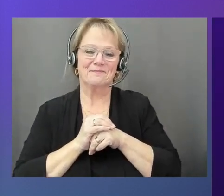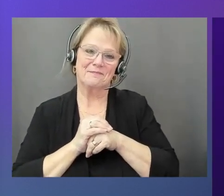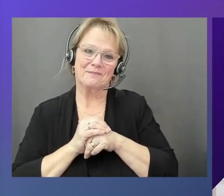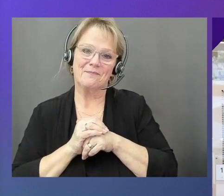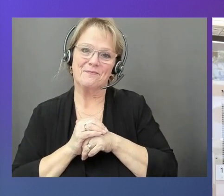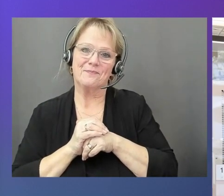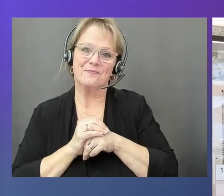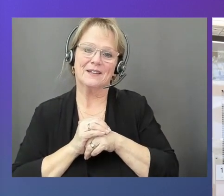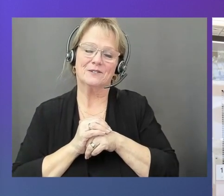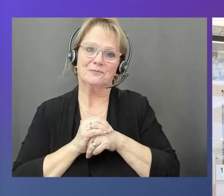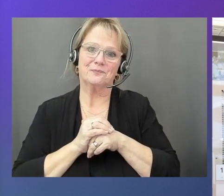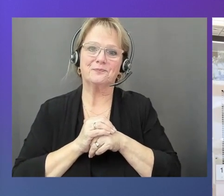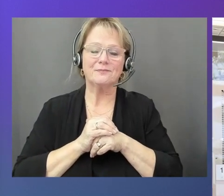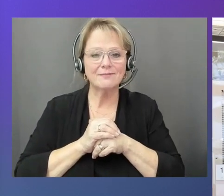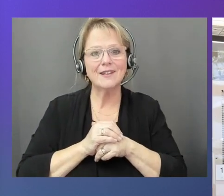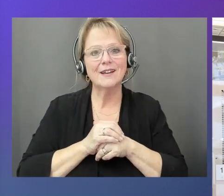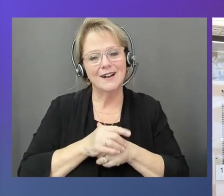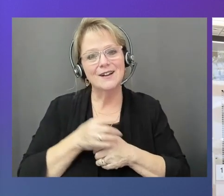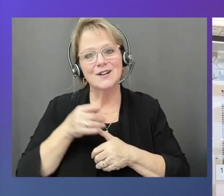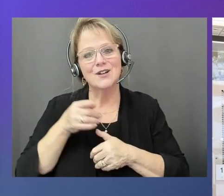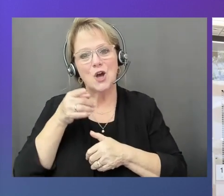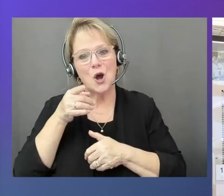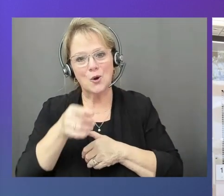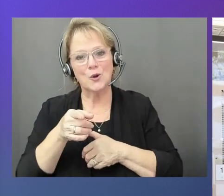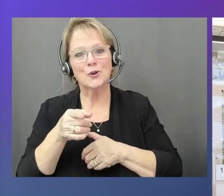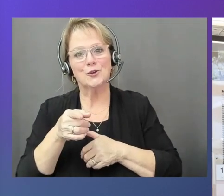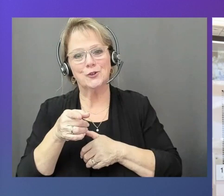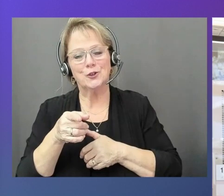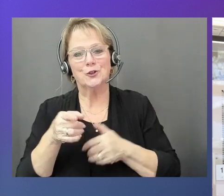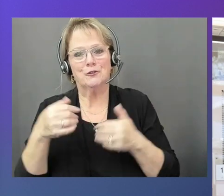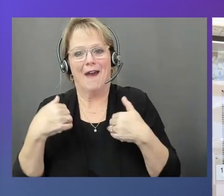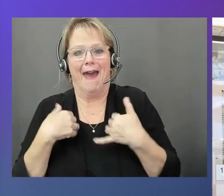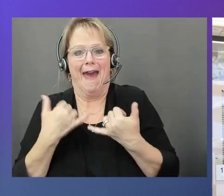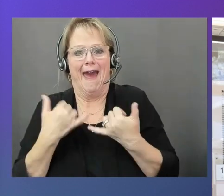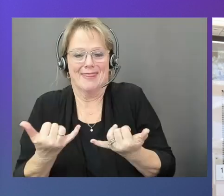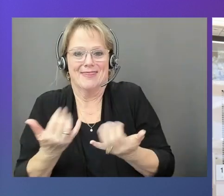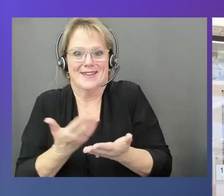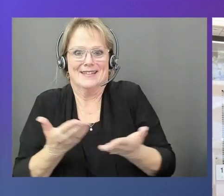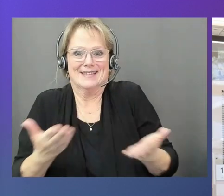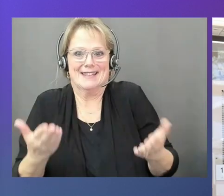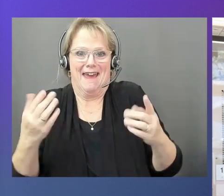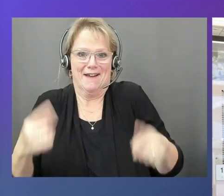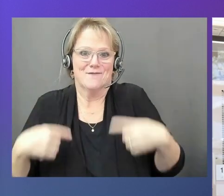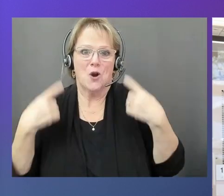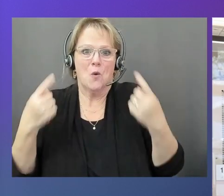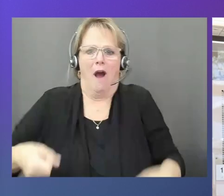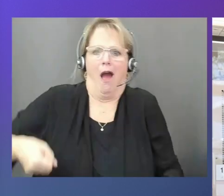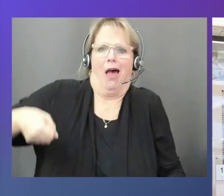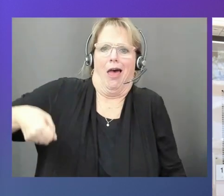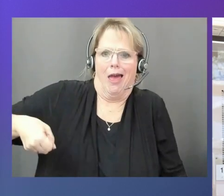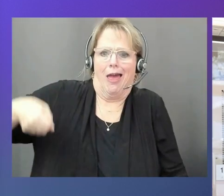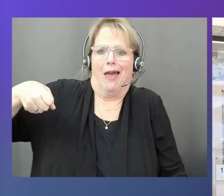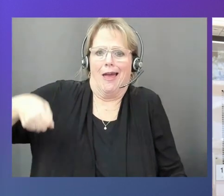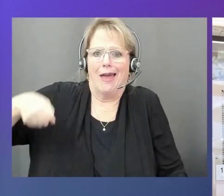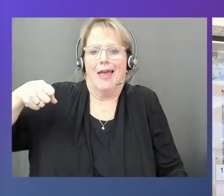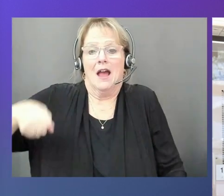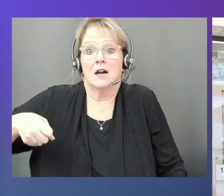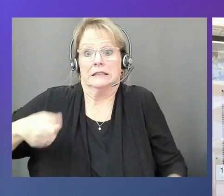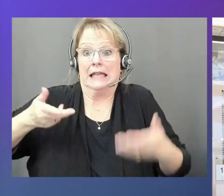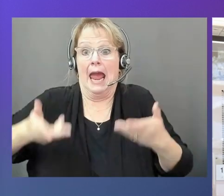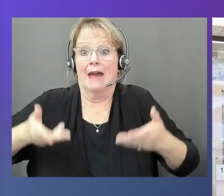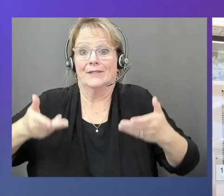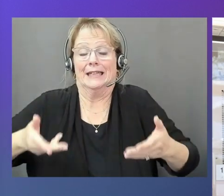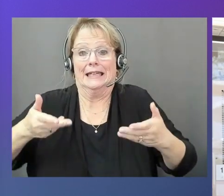So Jeremy, you've been carrying this thing for quite some time. Let me try it. Oh my God. It's actually quite heavy.